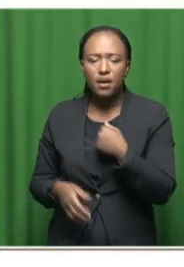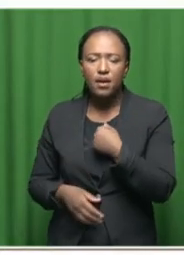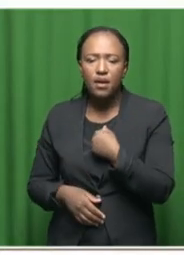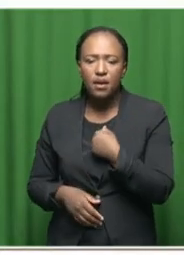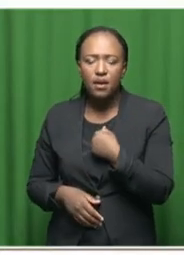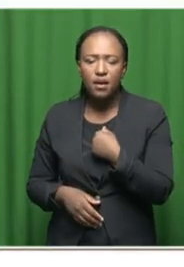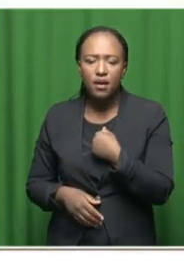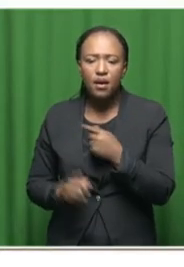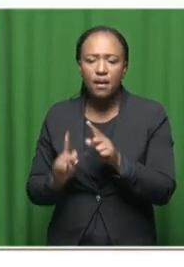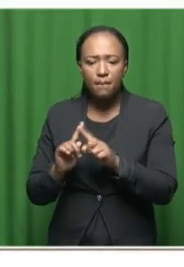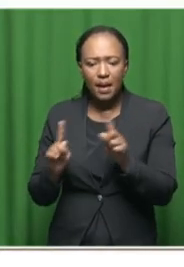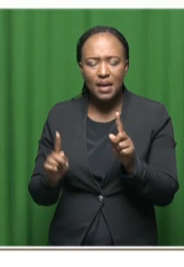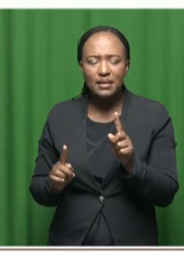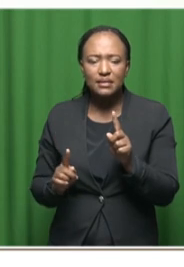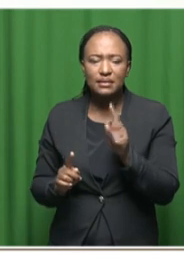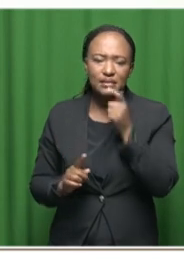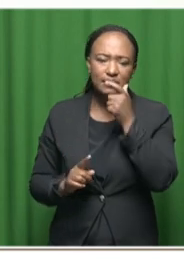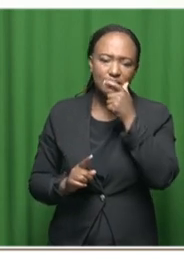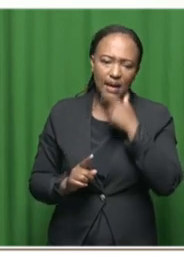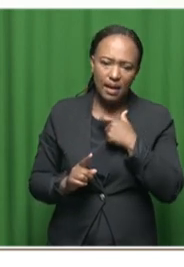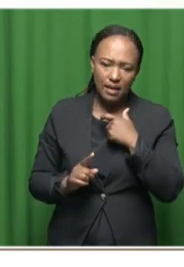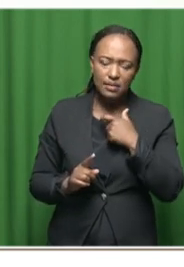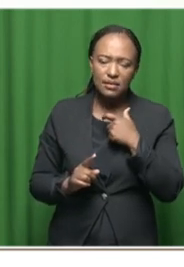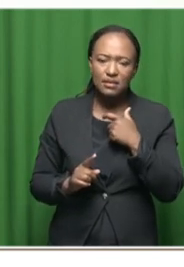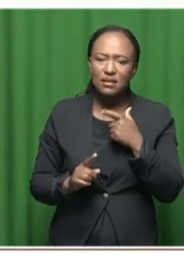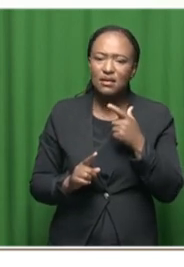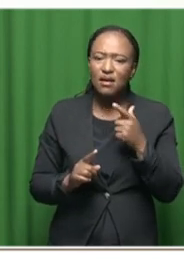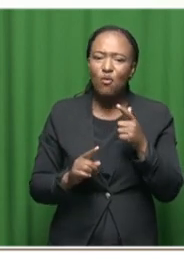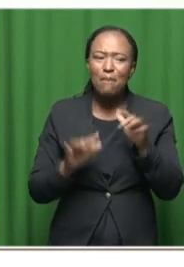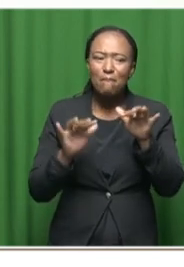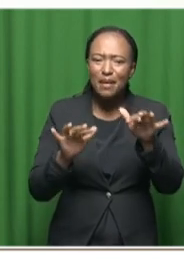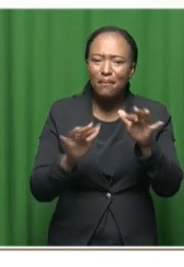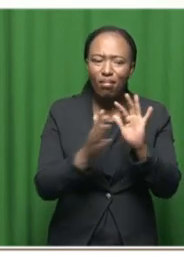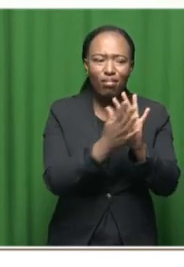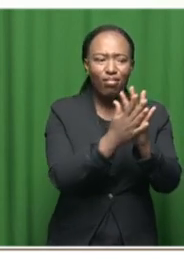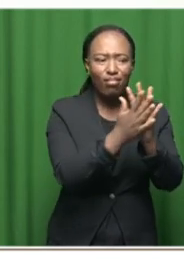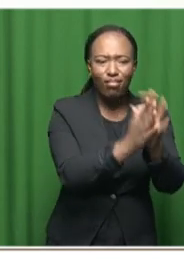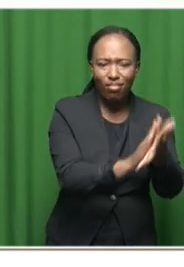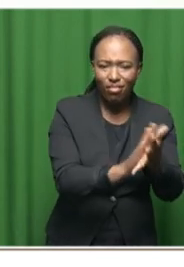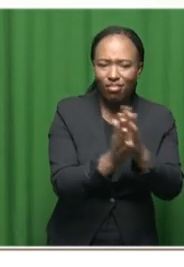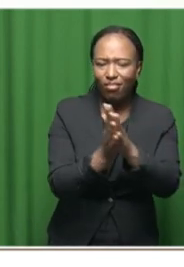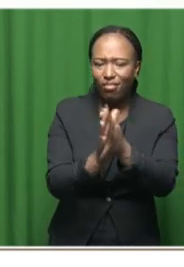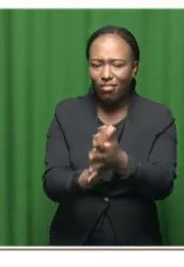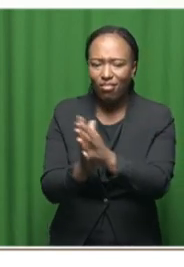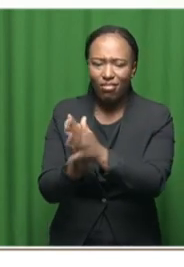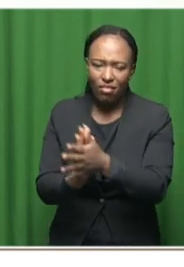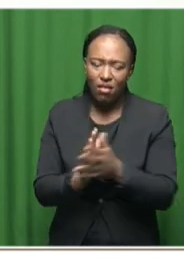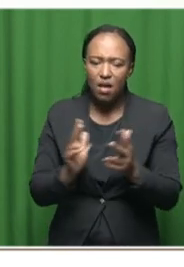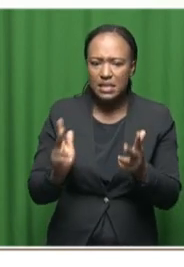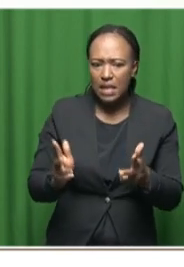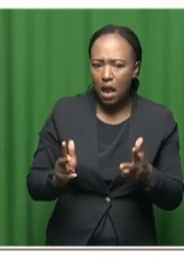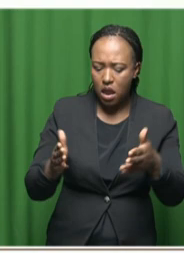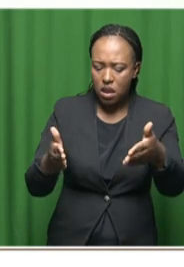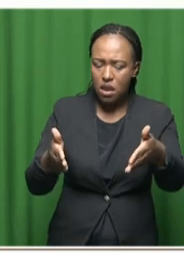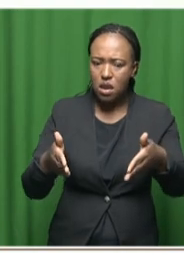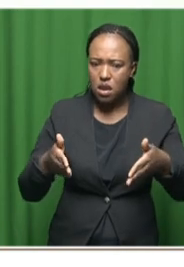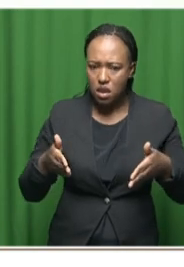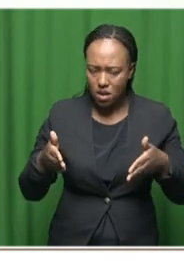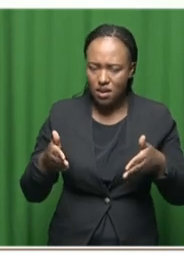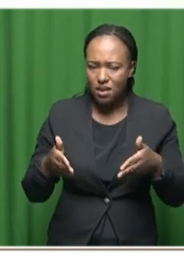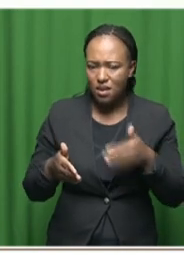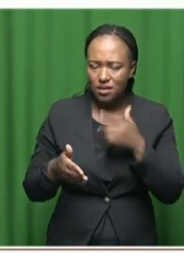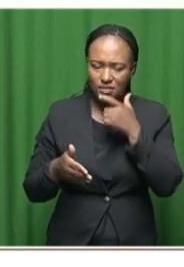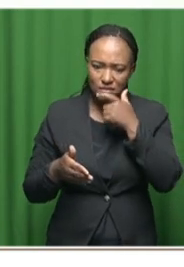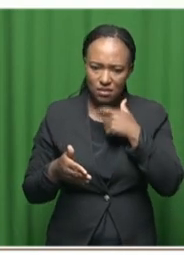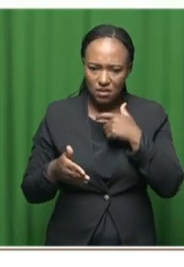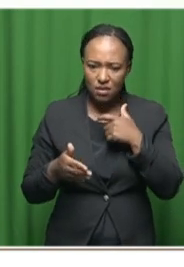sad to see that some of the platforms have been demolished by the people. That is something that's really sad because now